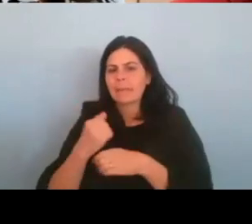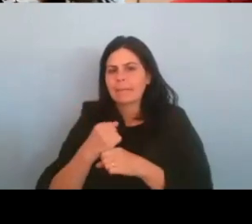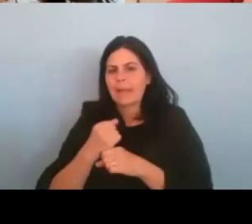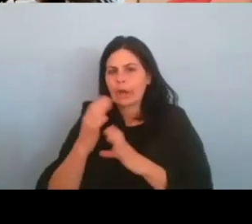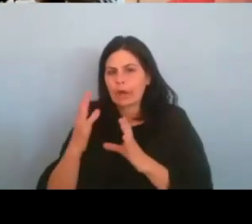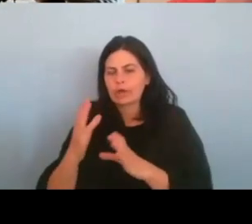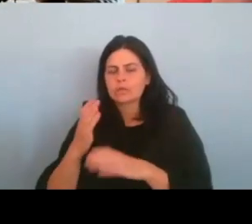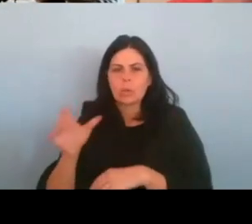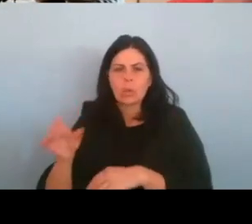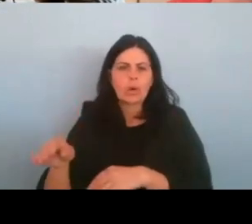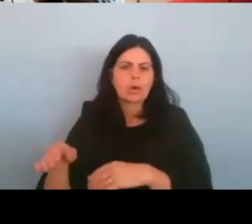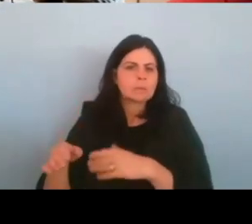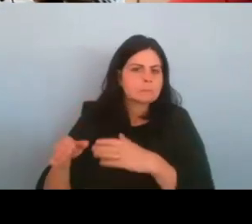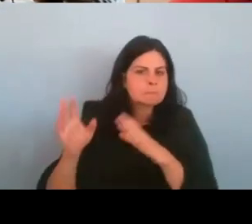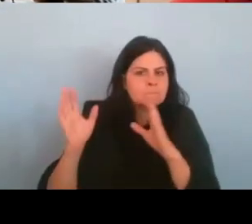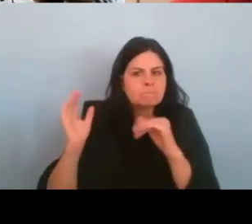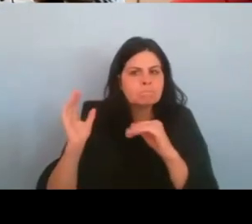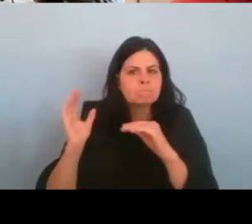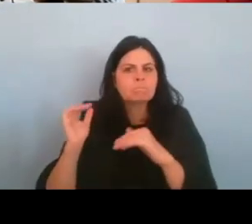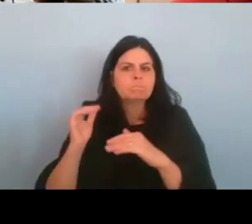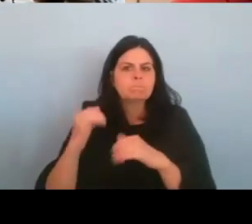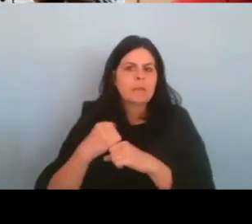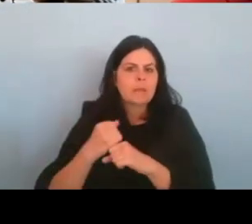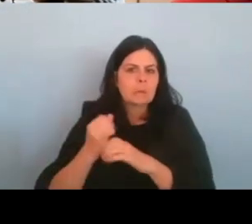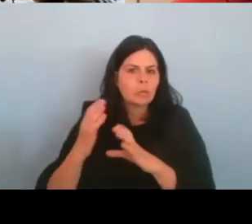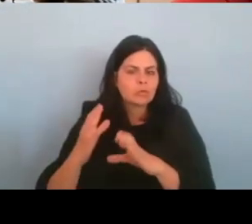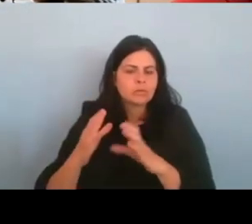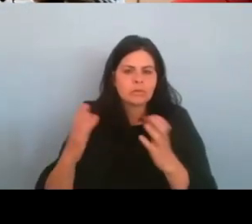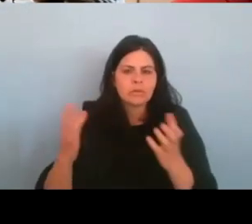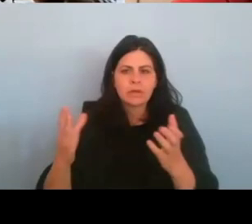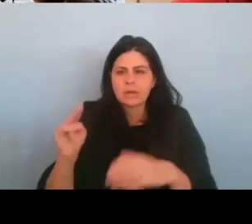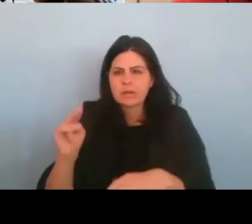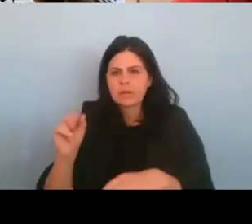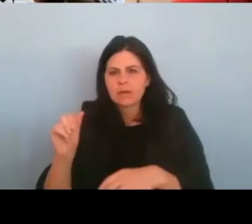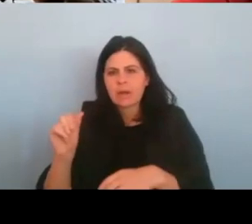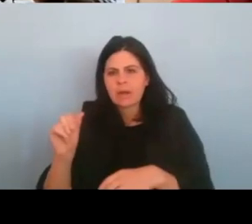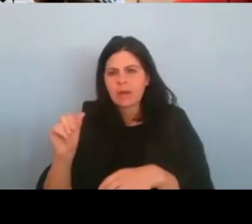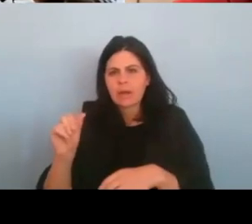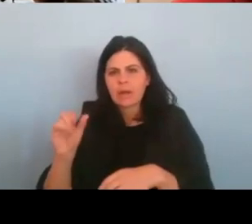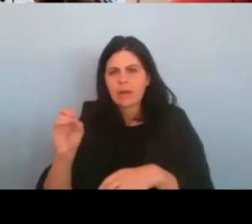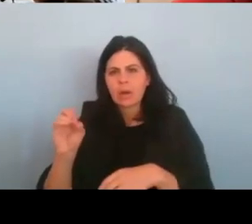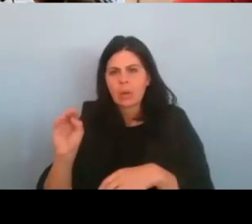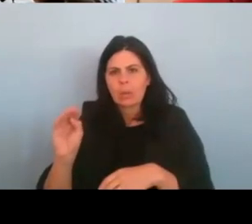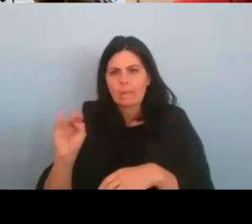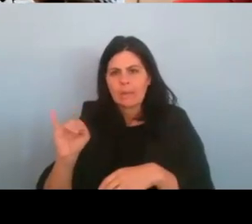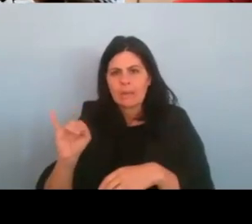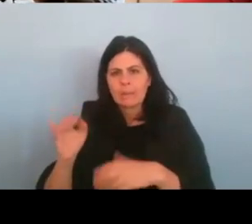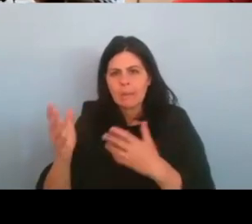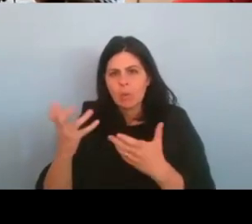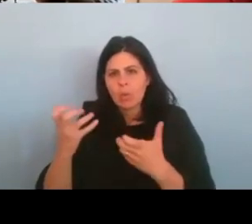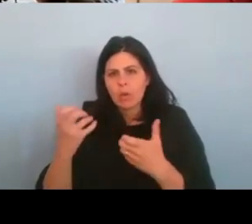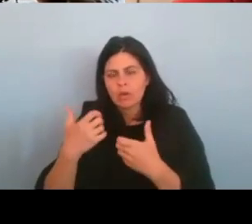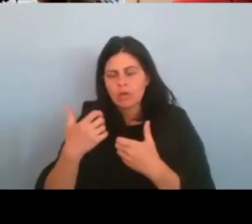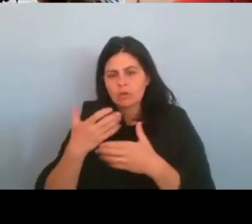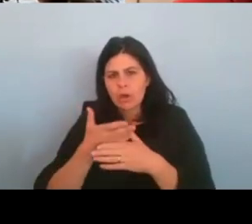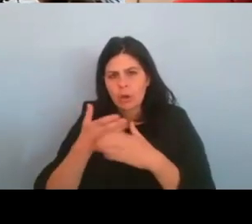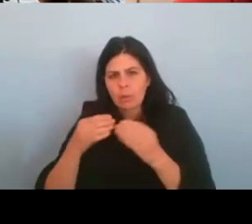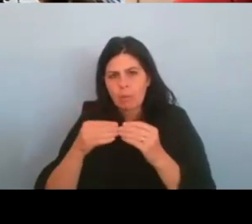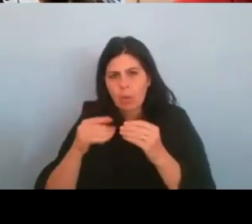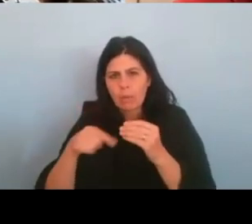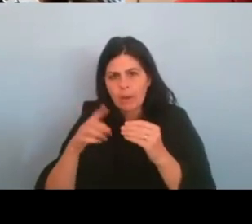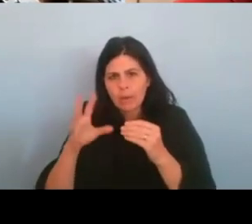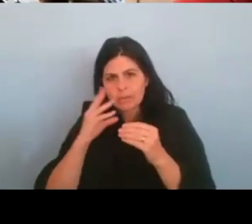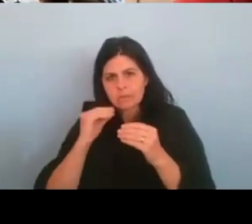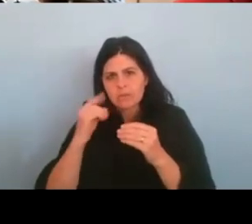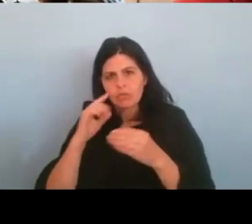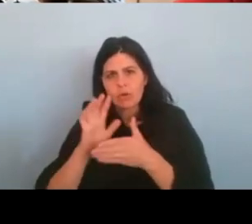as well. Um, Naomi, don't know if you want to share a little bit, more about, you know, your experience with the film challenge, because I believe it is still open